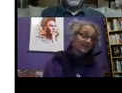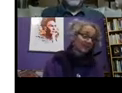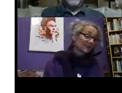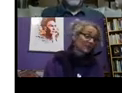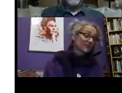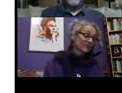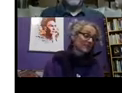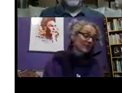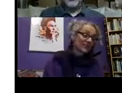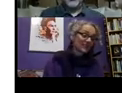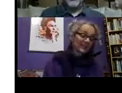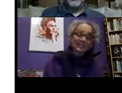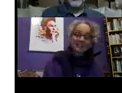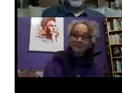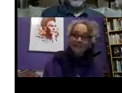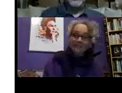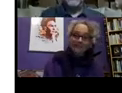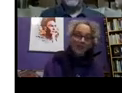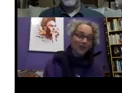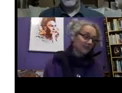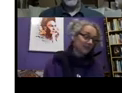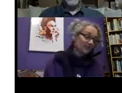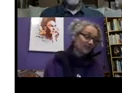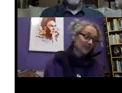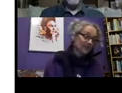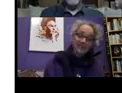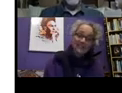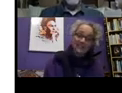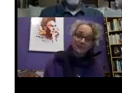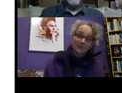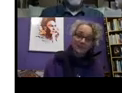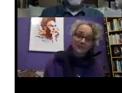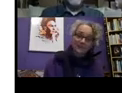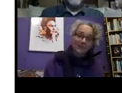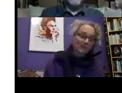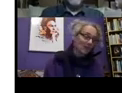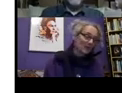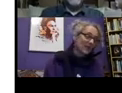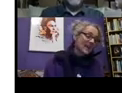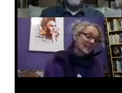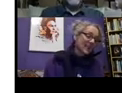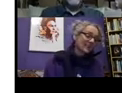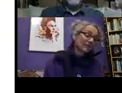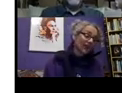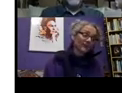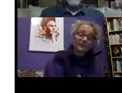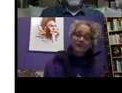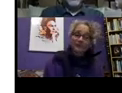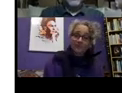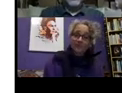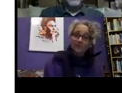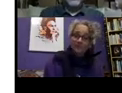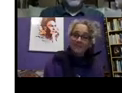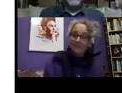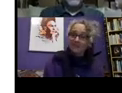look at the fact that it's already been mentioned 60% of the COVID deaths in England were disabled people. And again, rather than